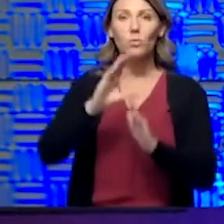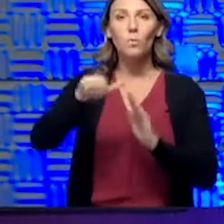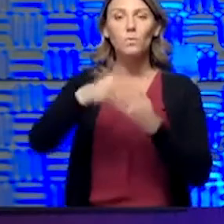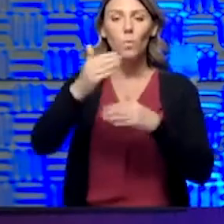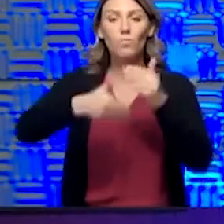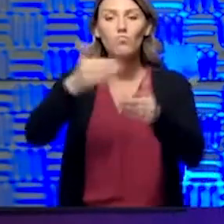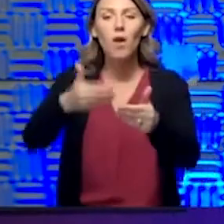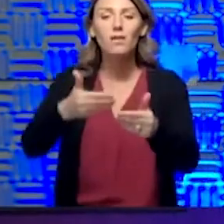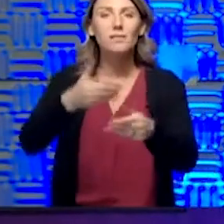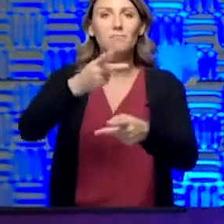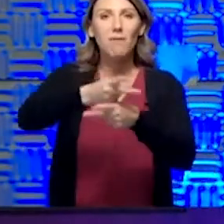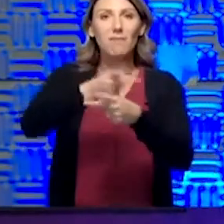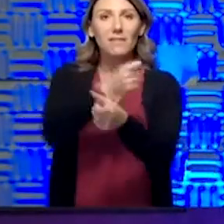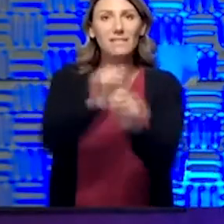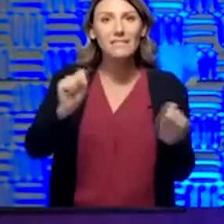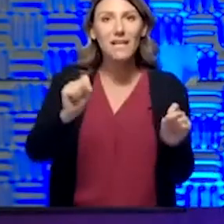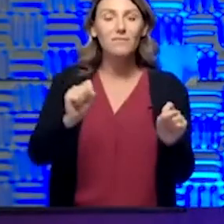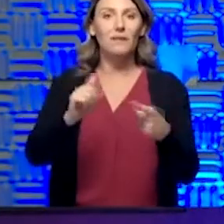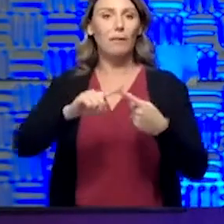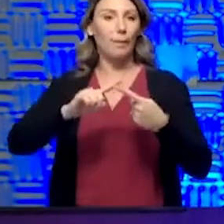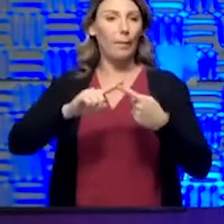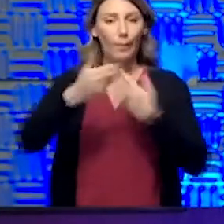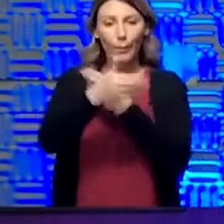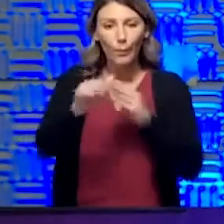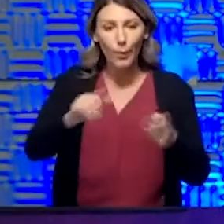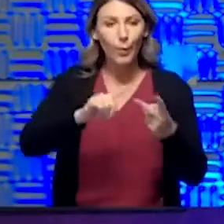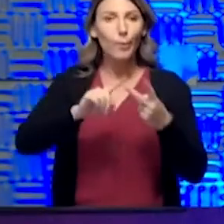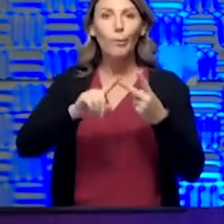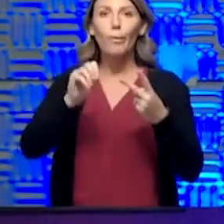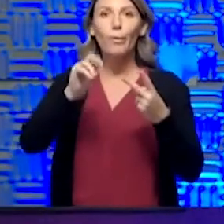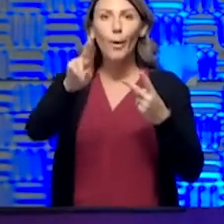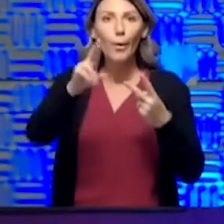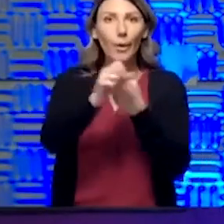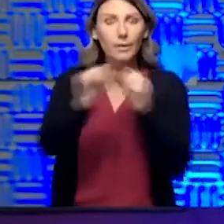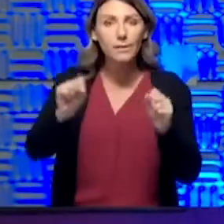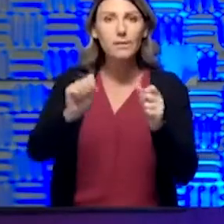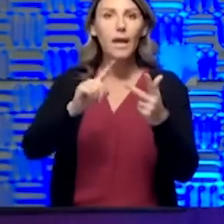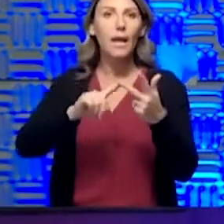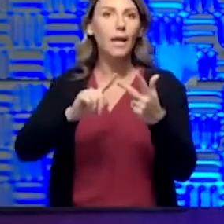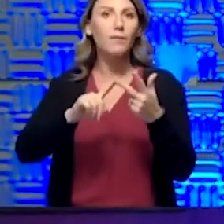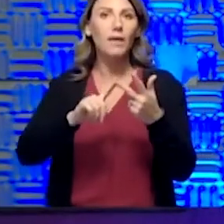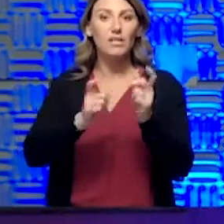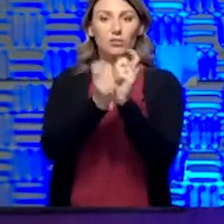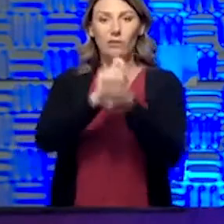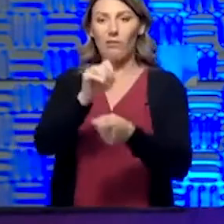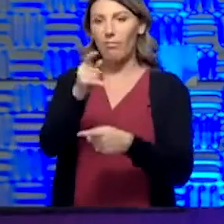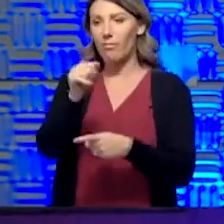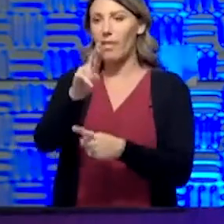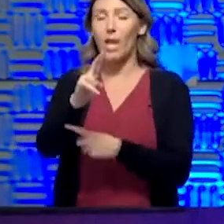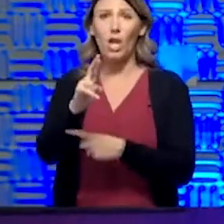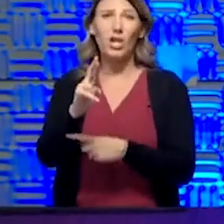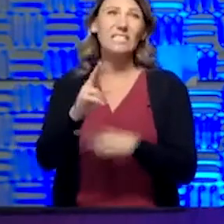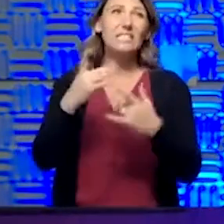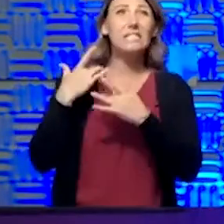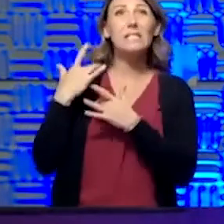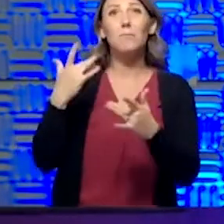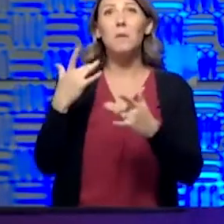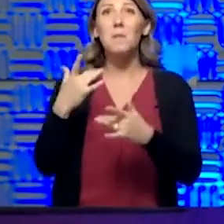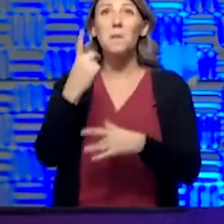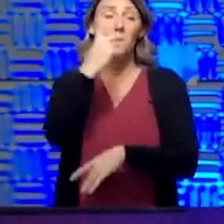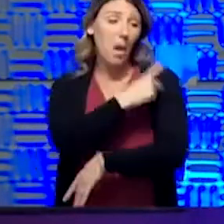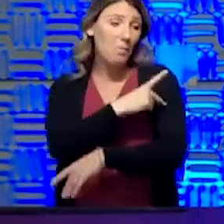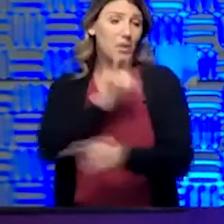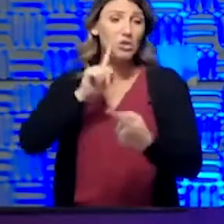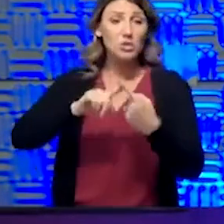safe, making sure the room in the OR is safe, making sure we turn the air over. Usually we could turn a room from one patient to the next by about 30 minutes.